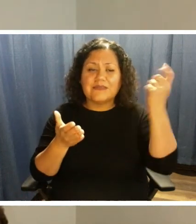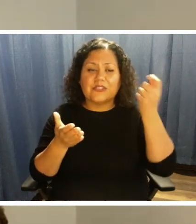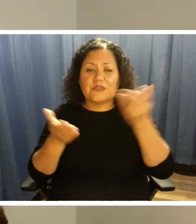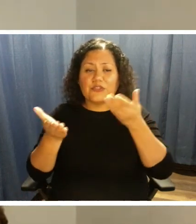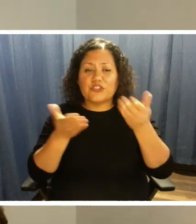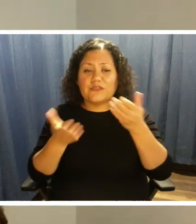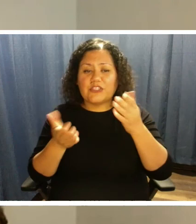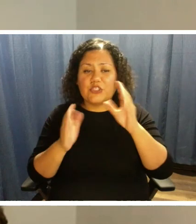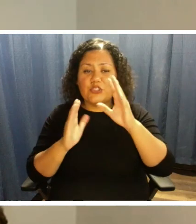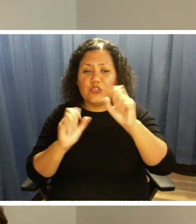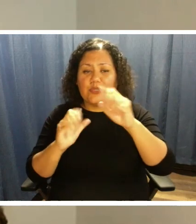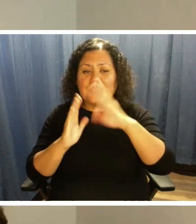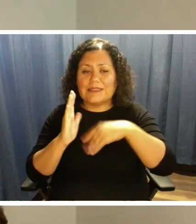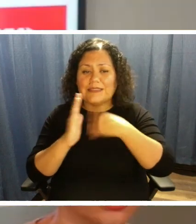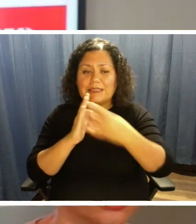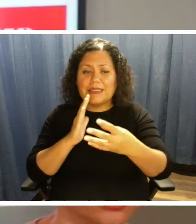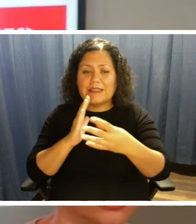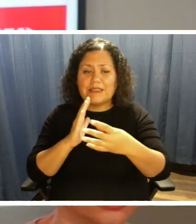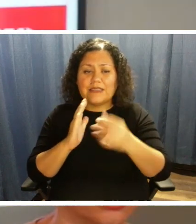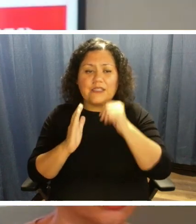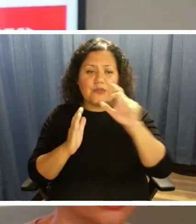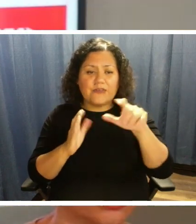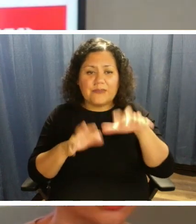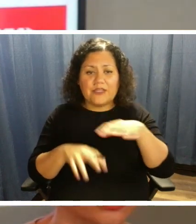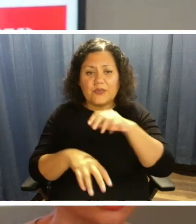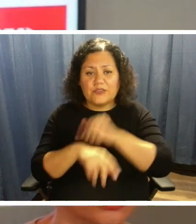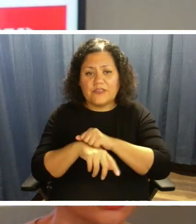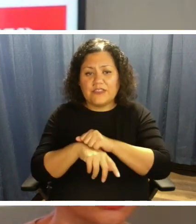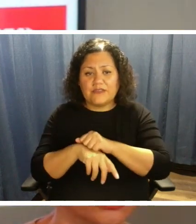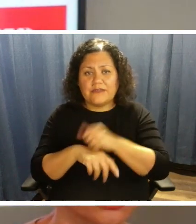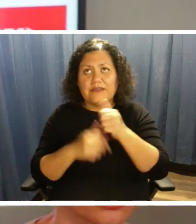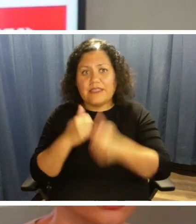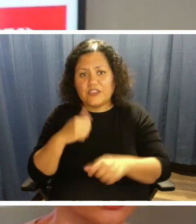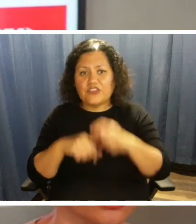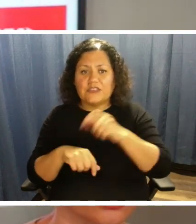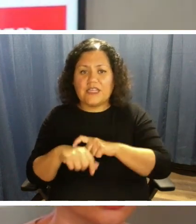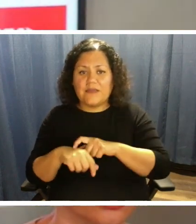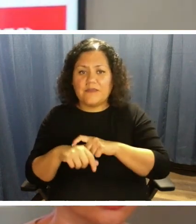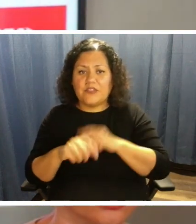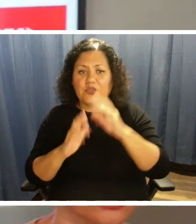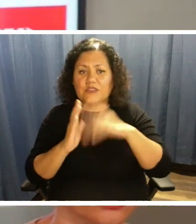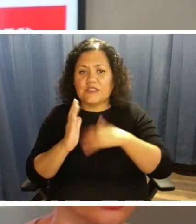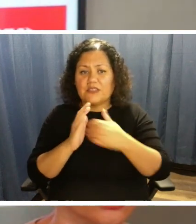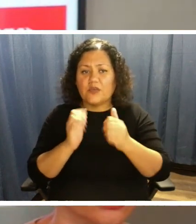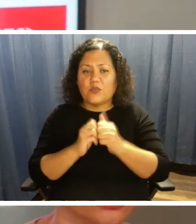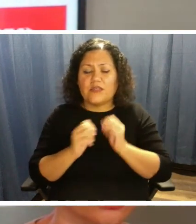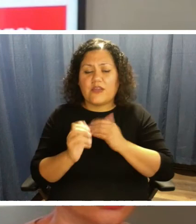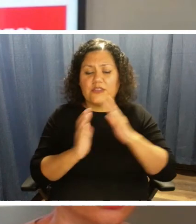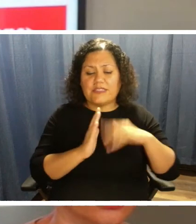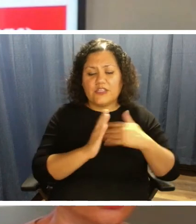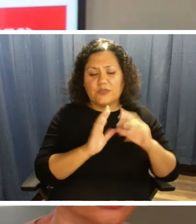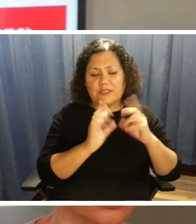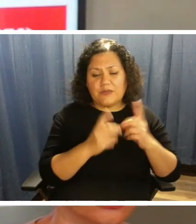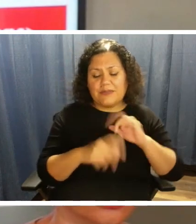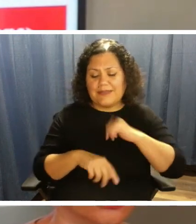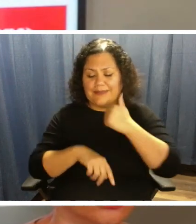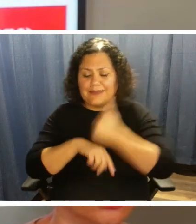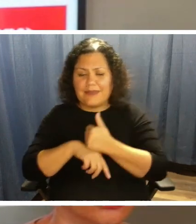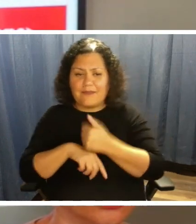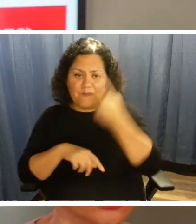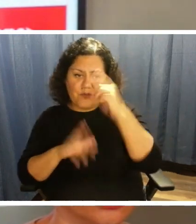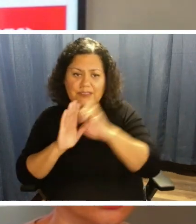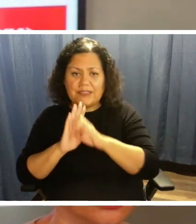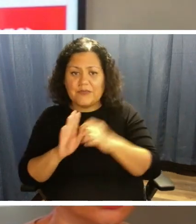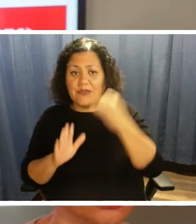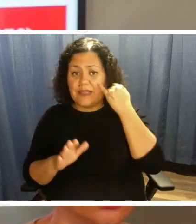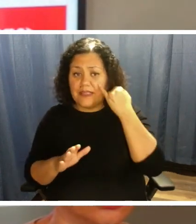it and you don't have to make the reservation, uh, every time you just schedule it with our scheduling department. They set it up. So like, for example, if he